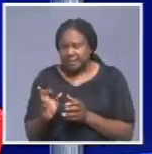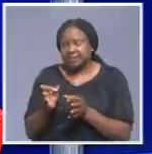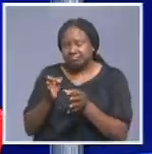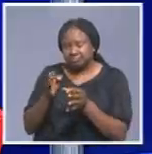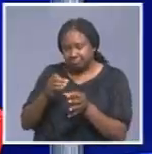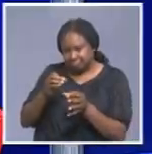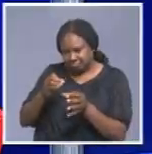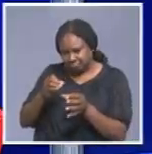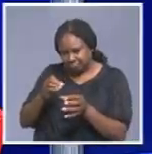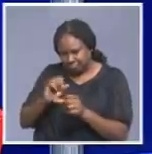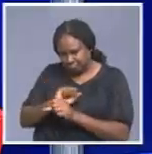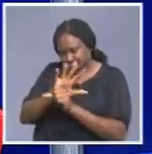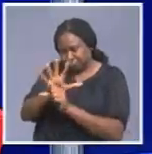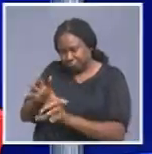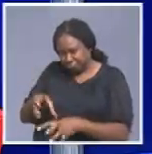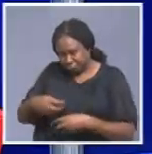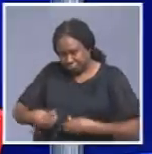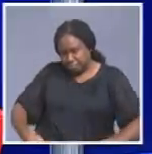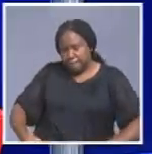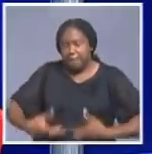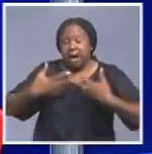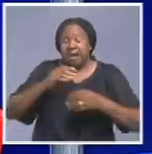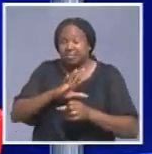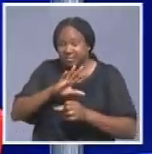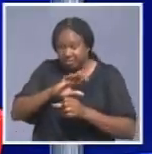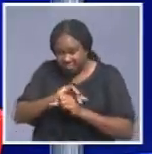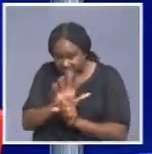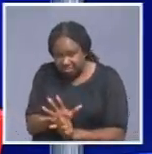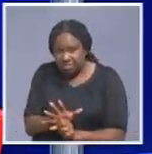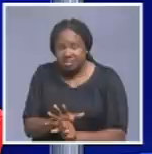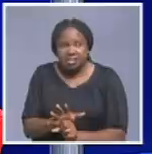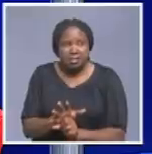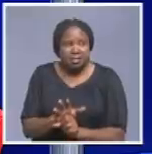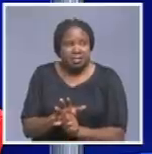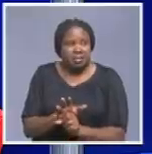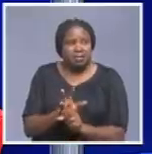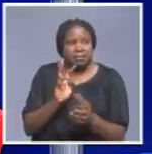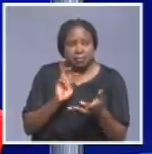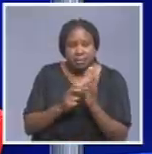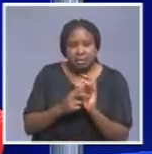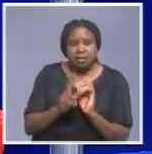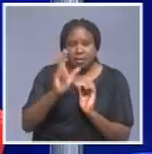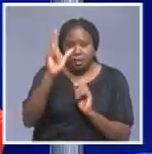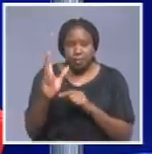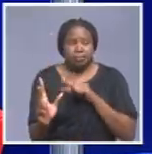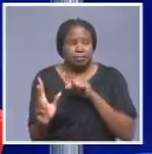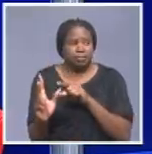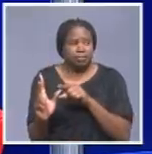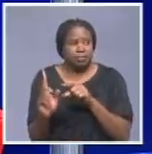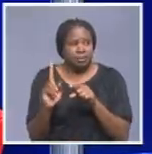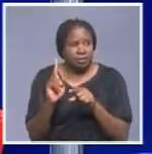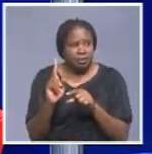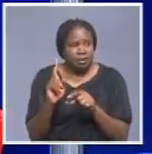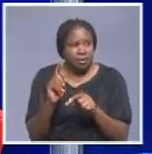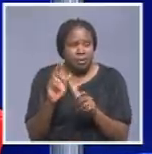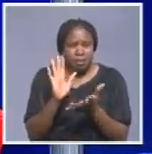virus, there are certain conditions. It means that that person must have been in